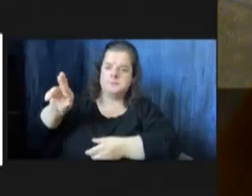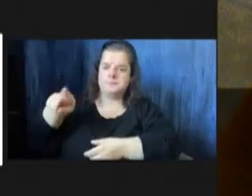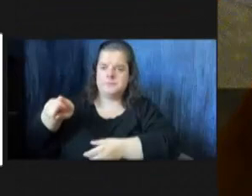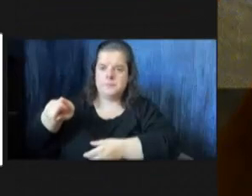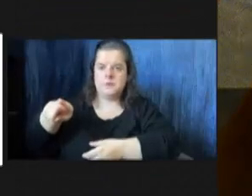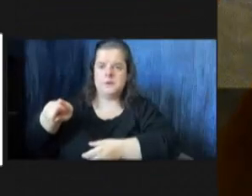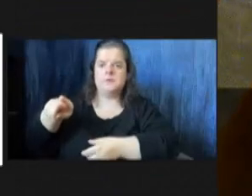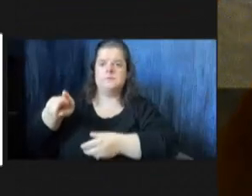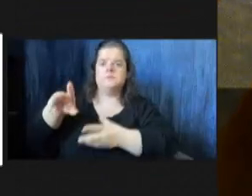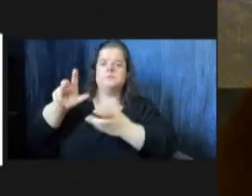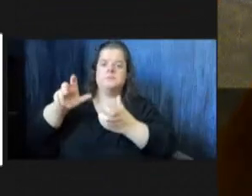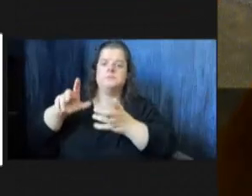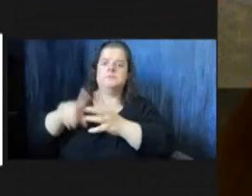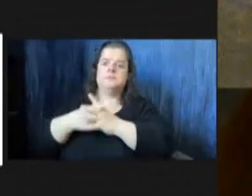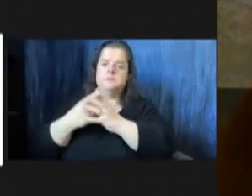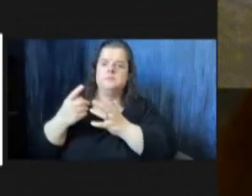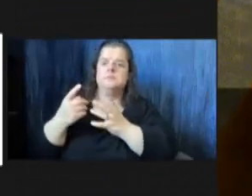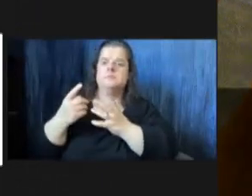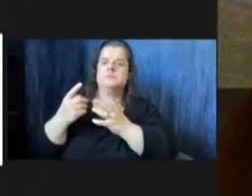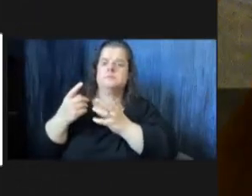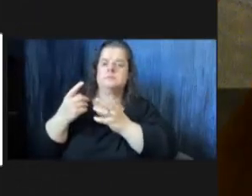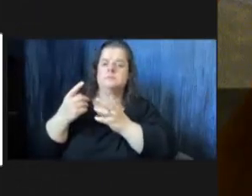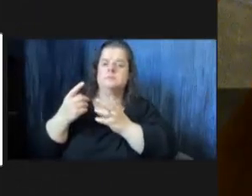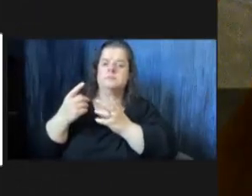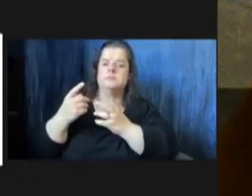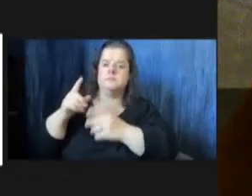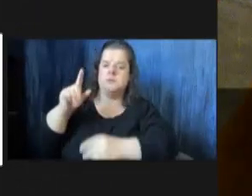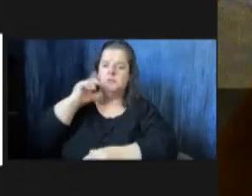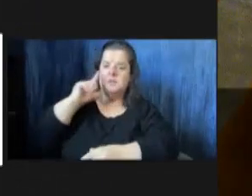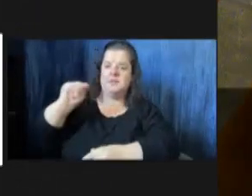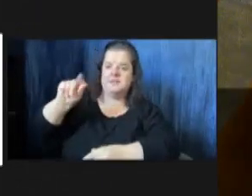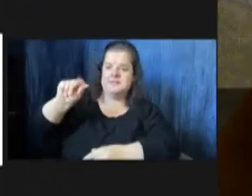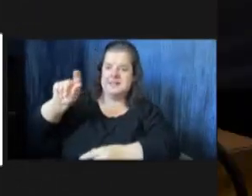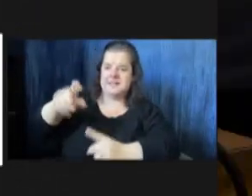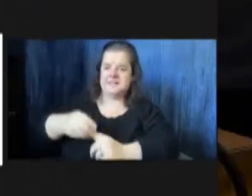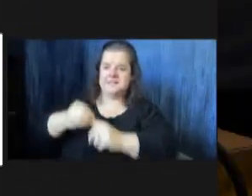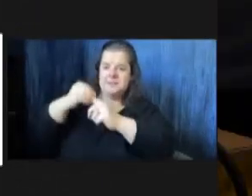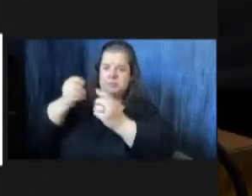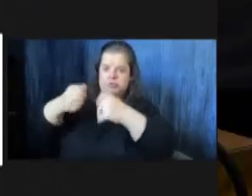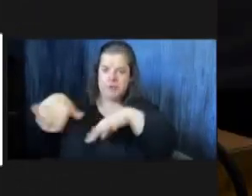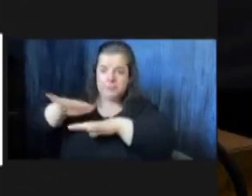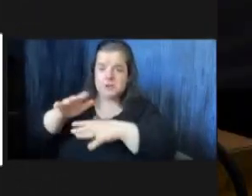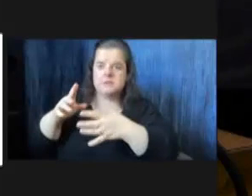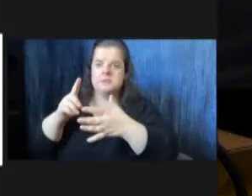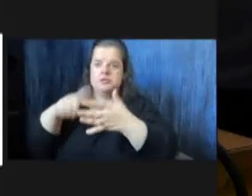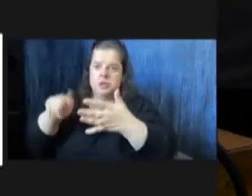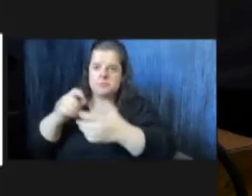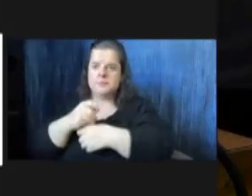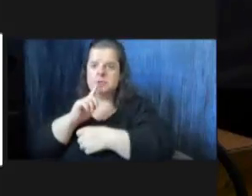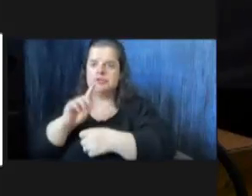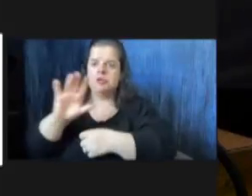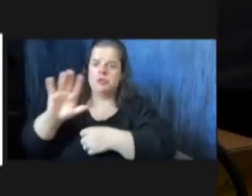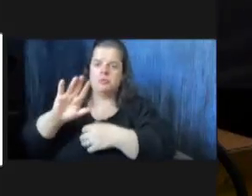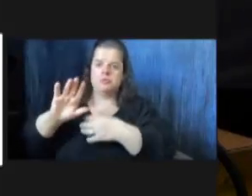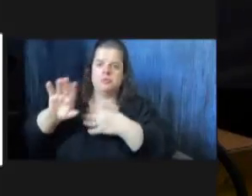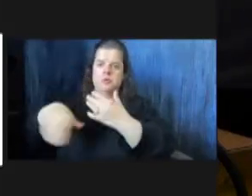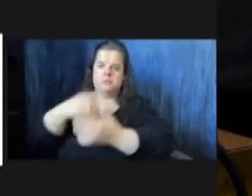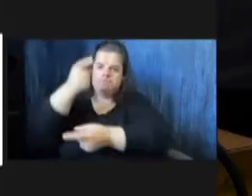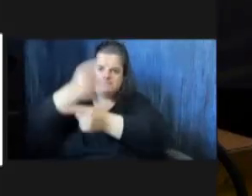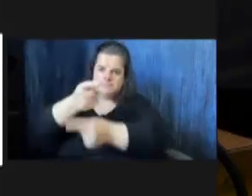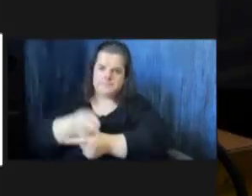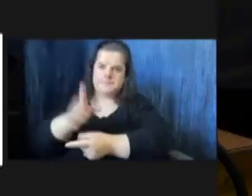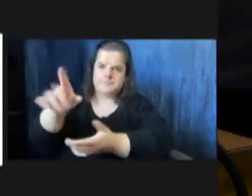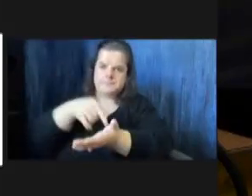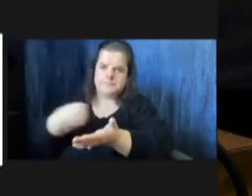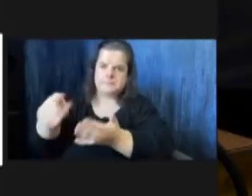fighting the the tax-exempt properties to to make sure that those are all on the up and up and they're paying their fair share and that's